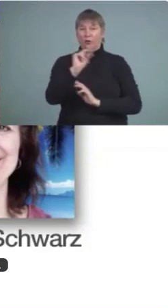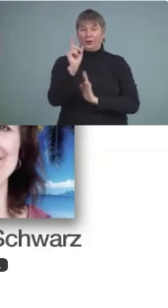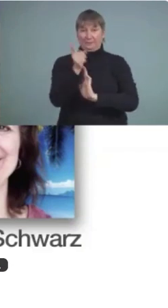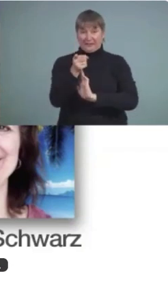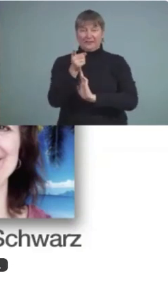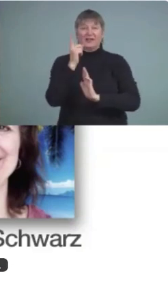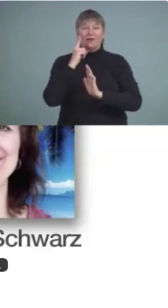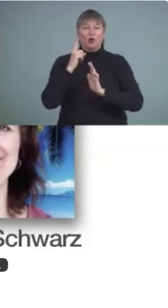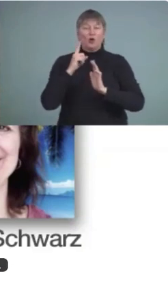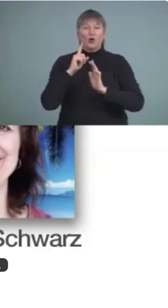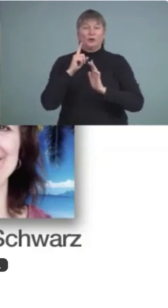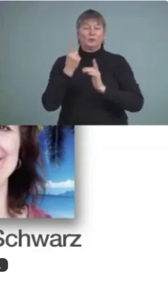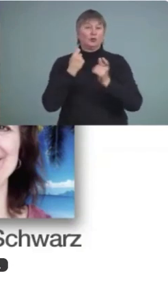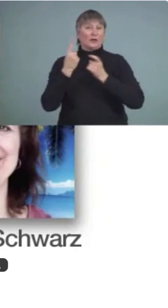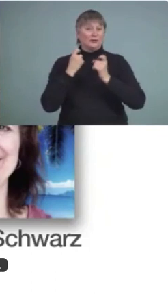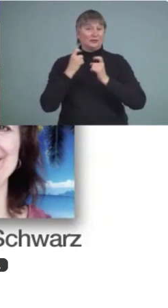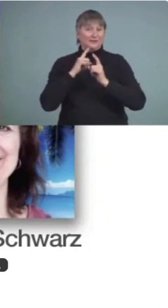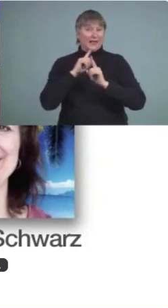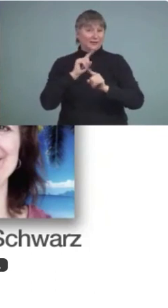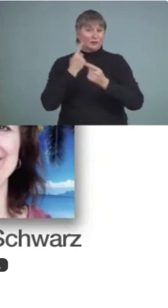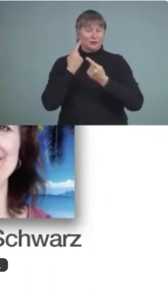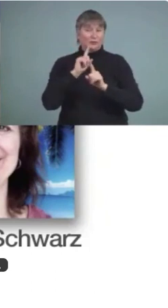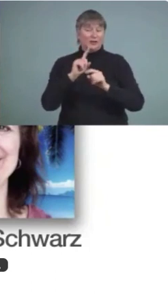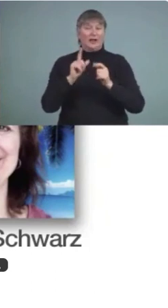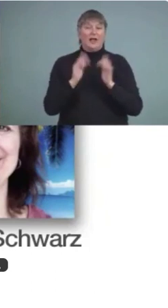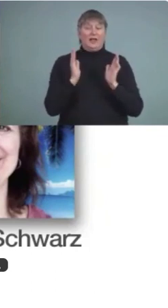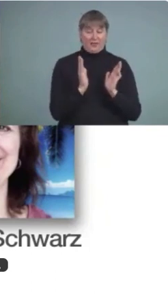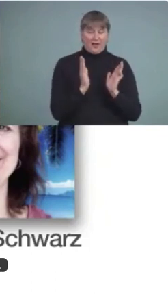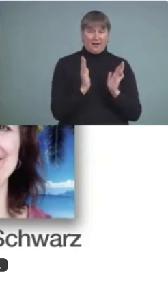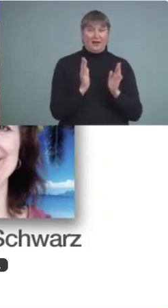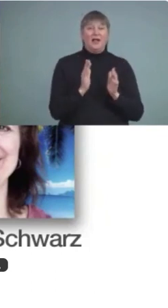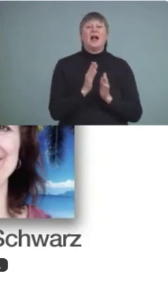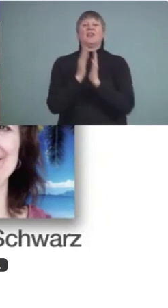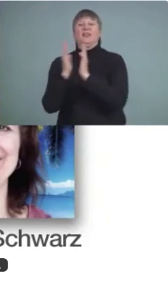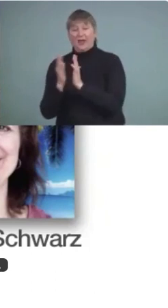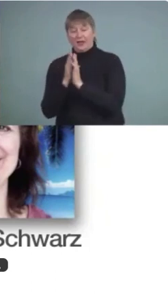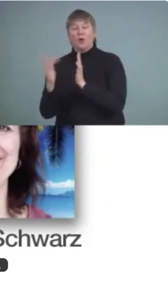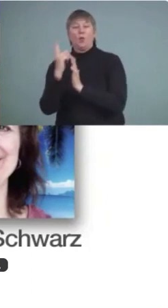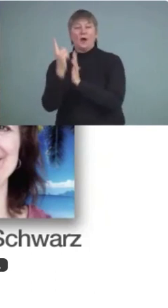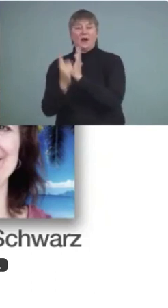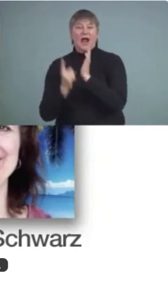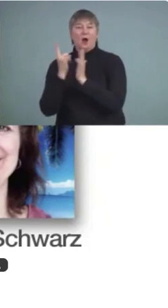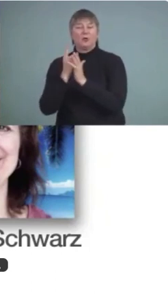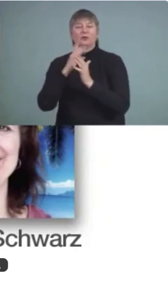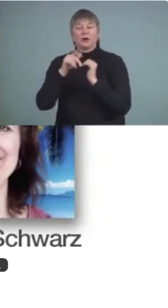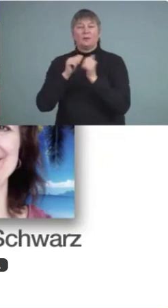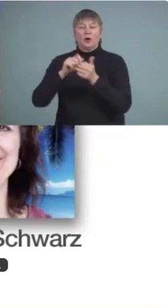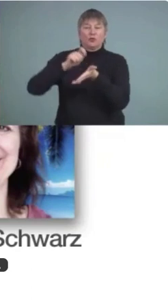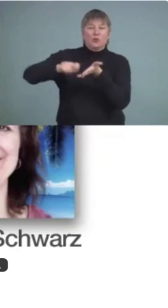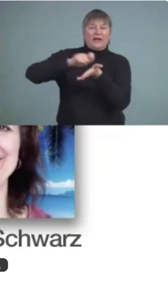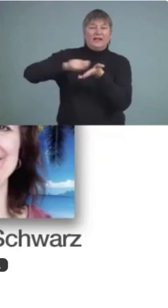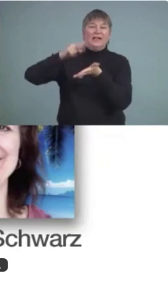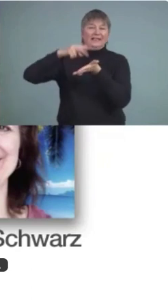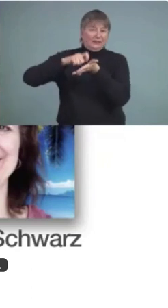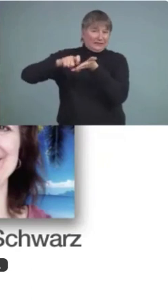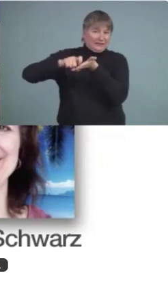presentation. And then we'll be looking at an hour into writing literacy strategies. So, for